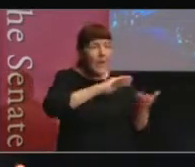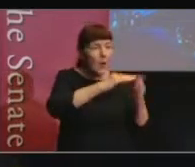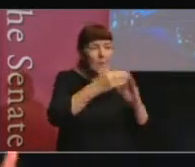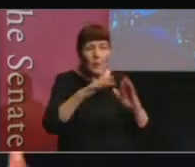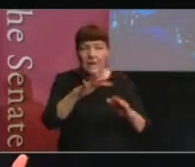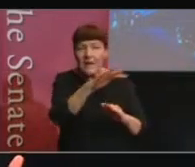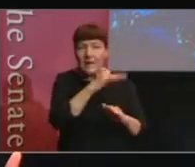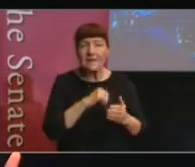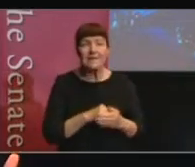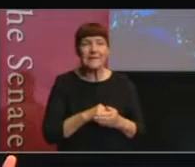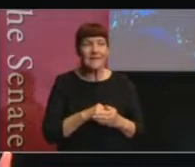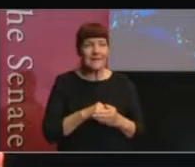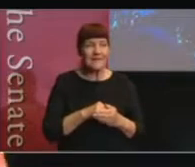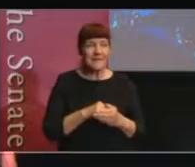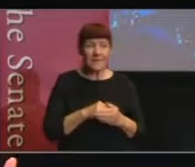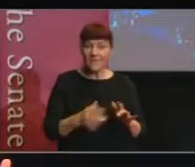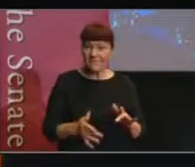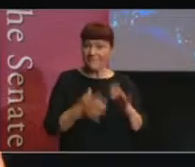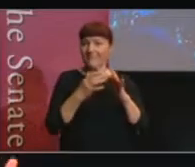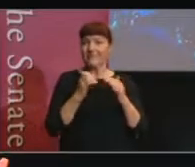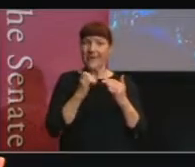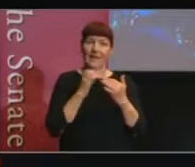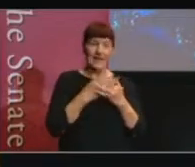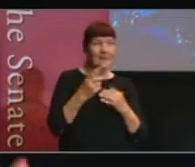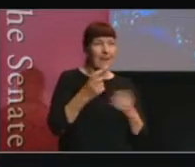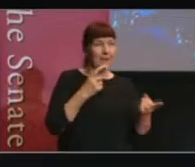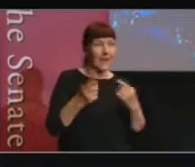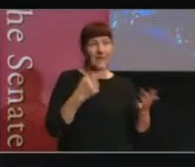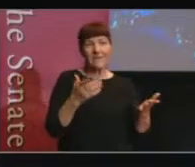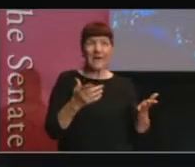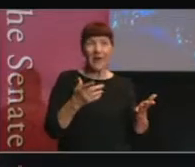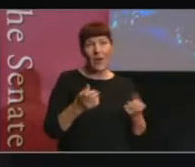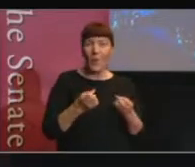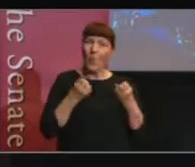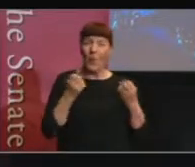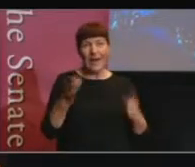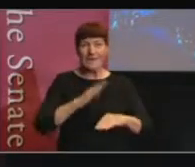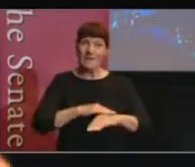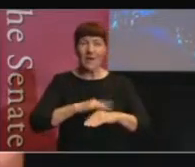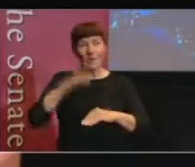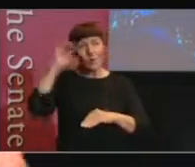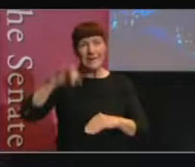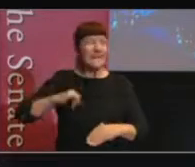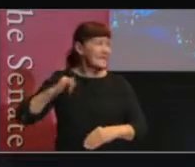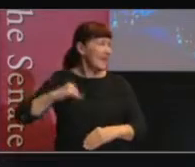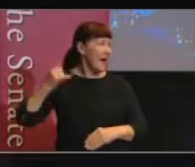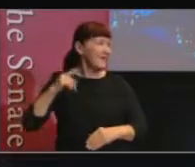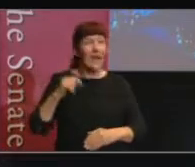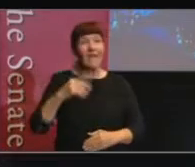form letters that come in that feel like a waste of time for the committee staff to deal with because they've got, like,